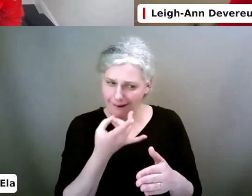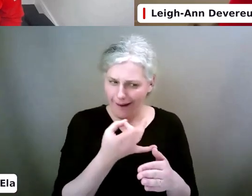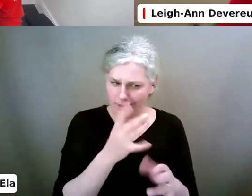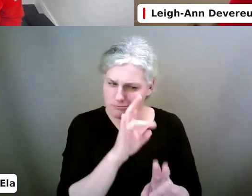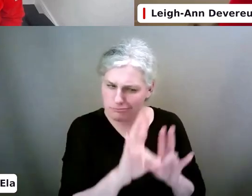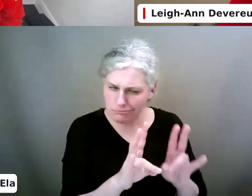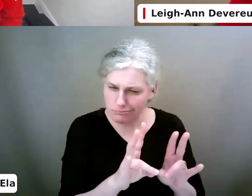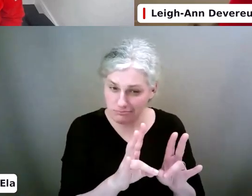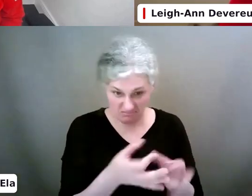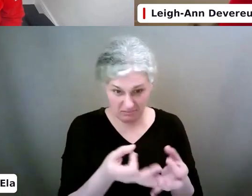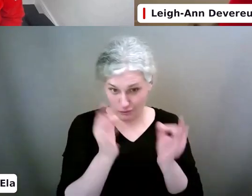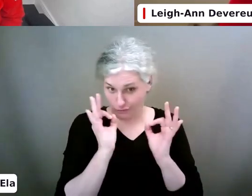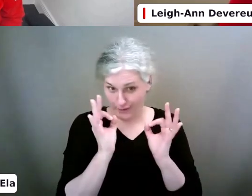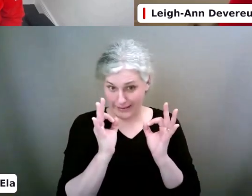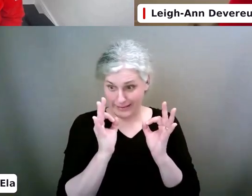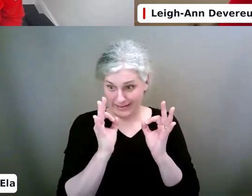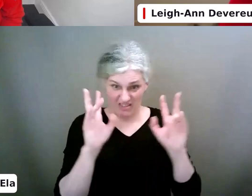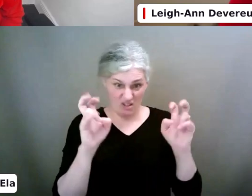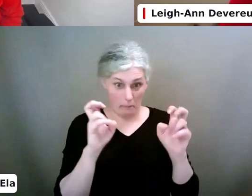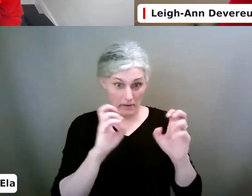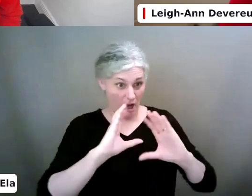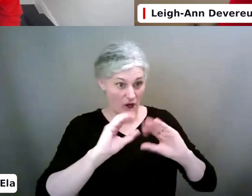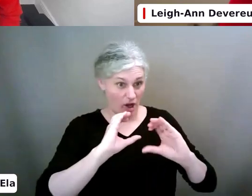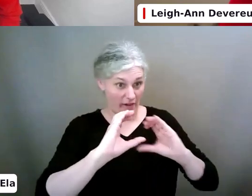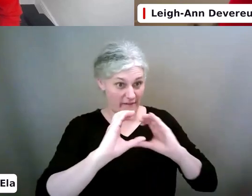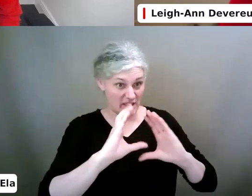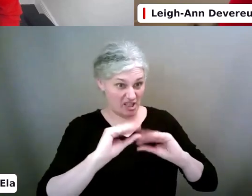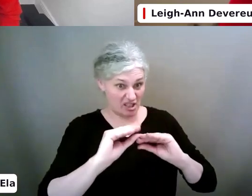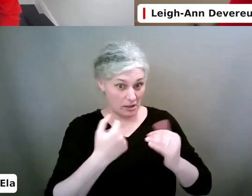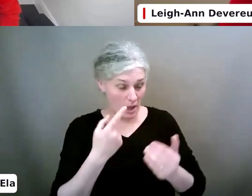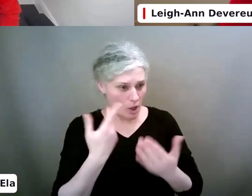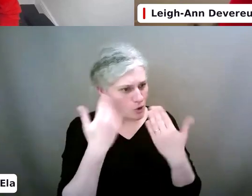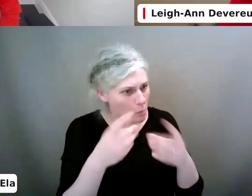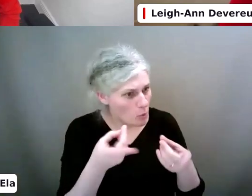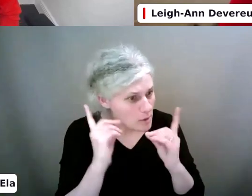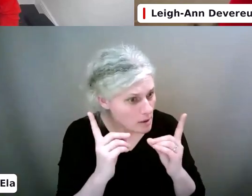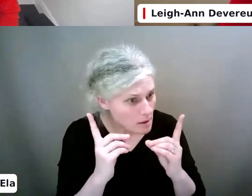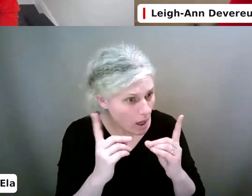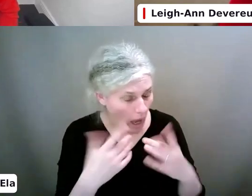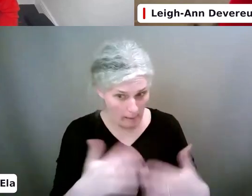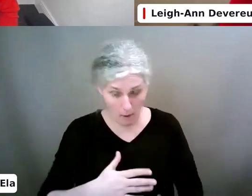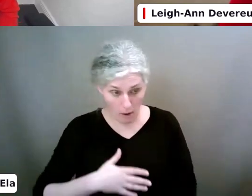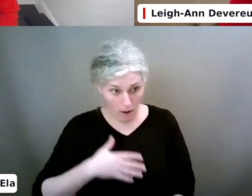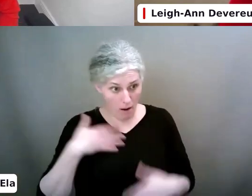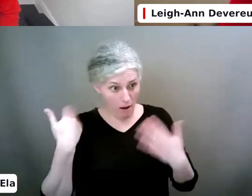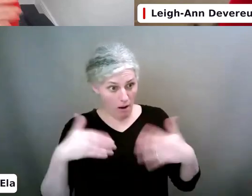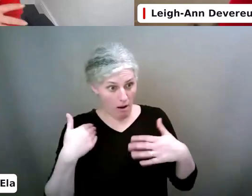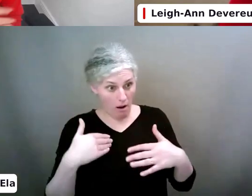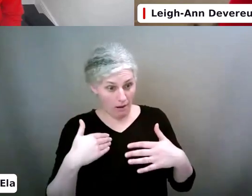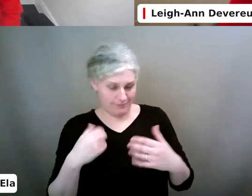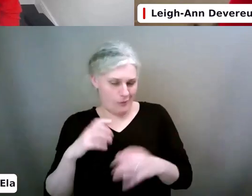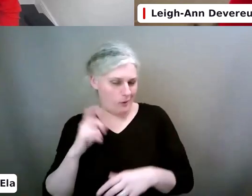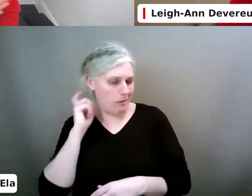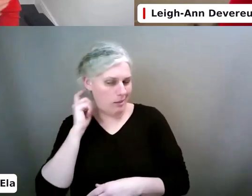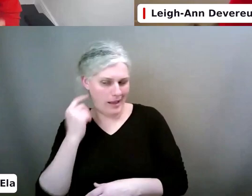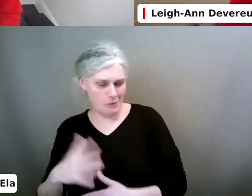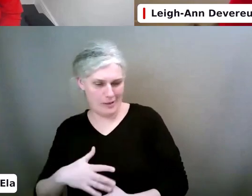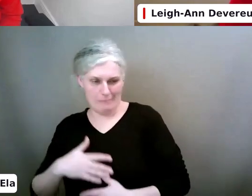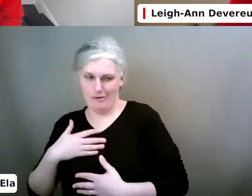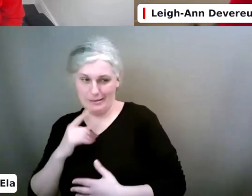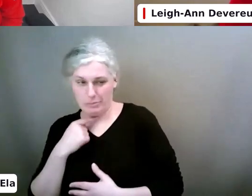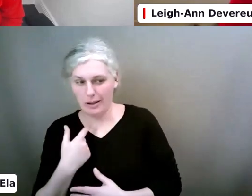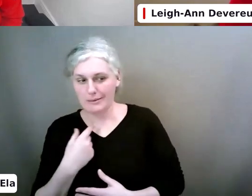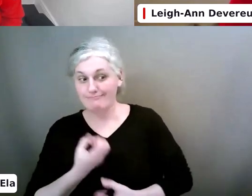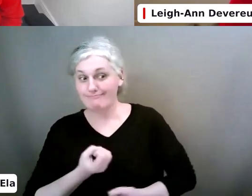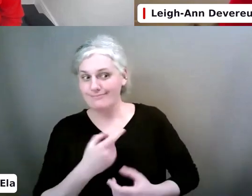great way to have a conversation. Show me what you did. I just, I'm not impressed. I'm impressed, but I'm not impressed as a parent. But I'm impressed as a fact that